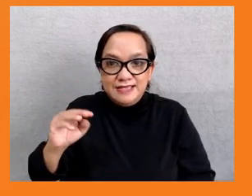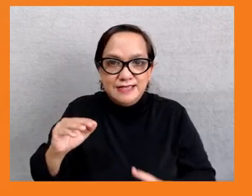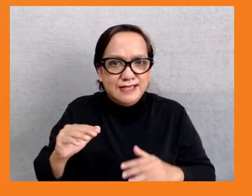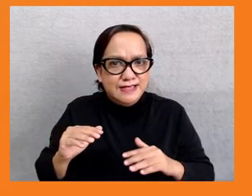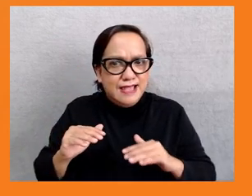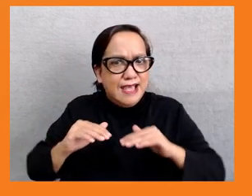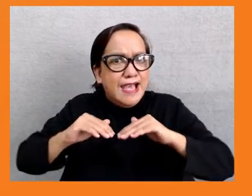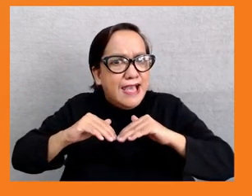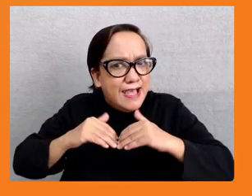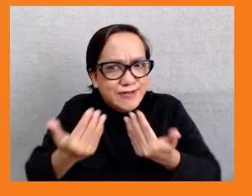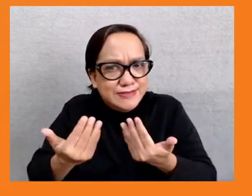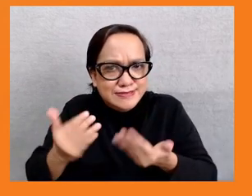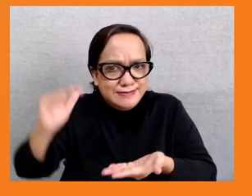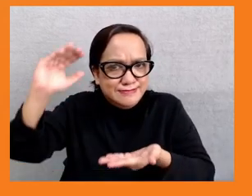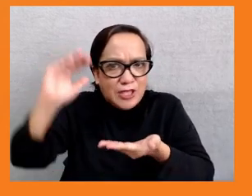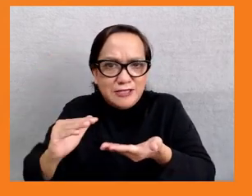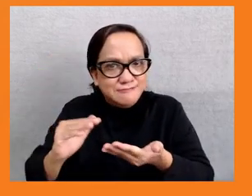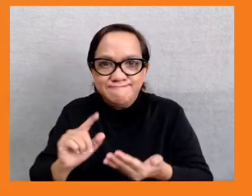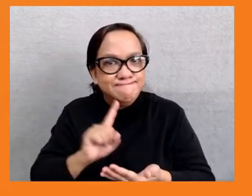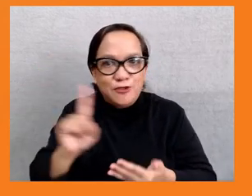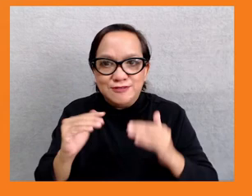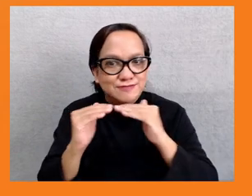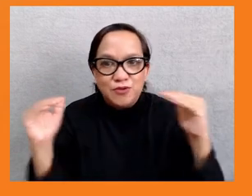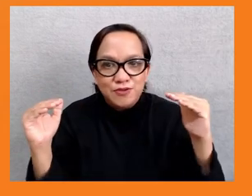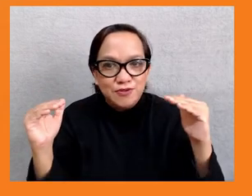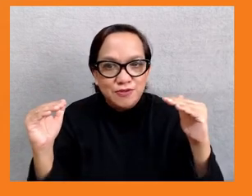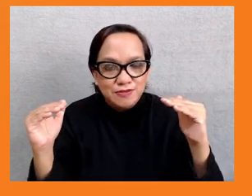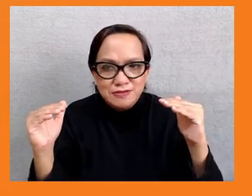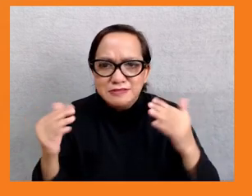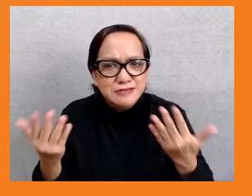a piecemeal country specific approach? How impactful would that be?